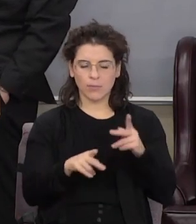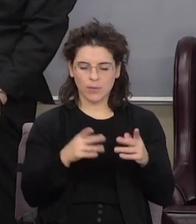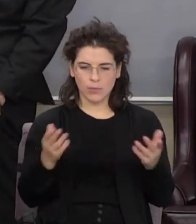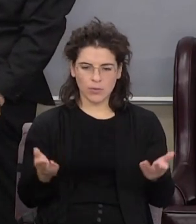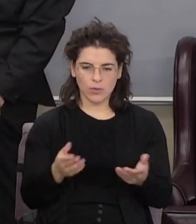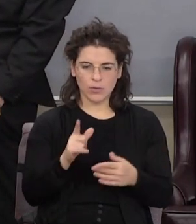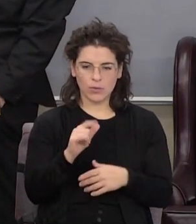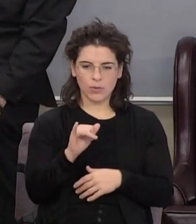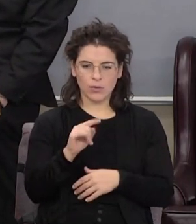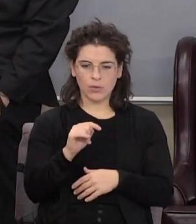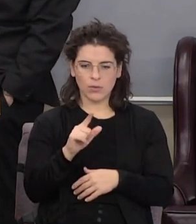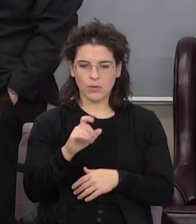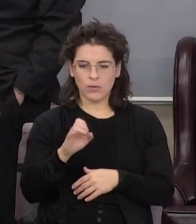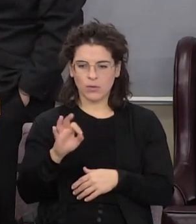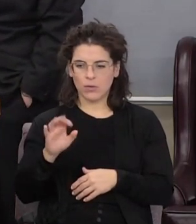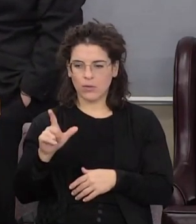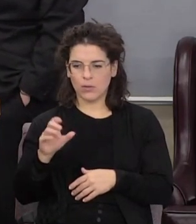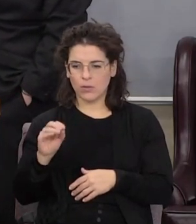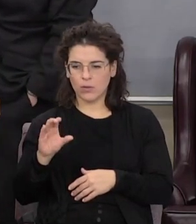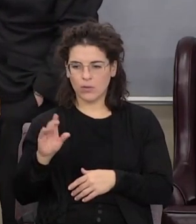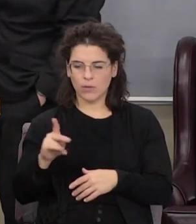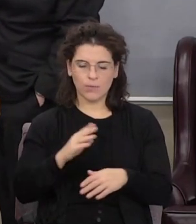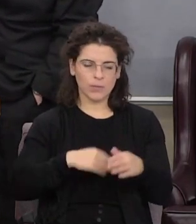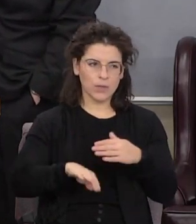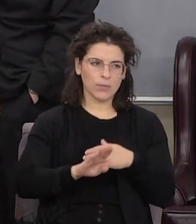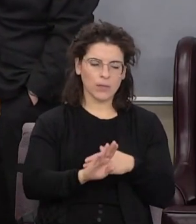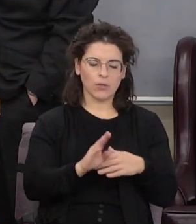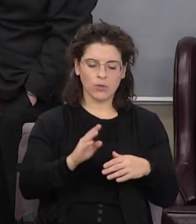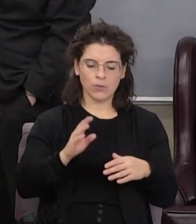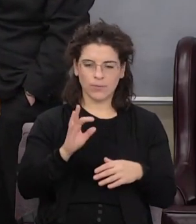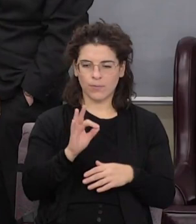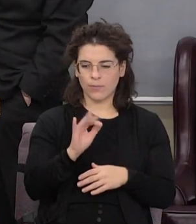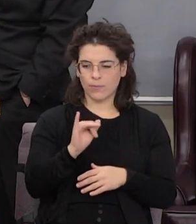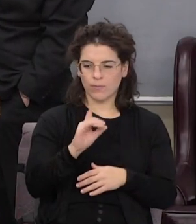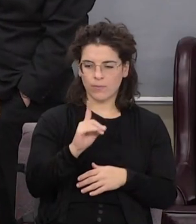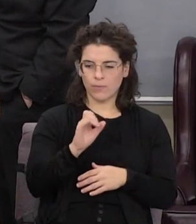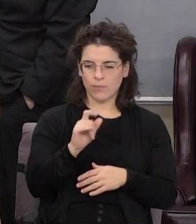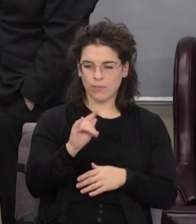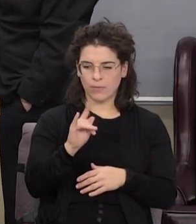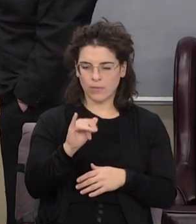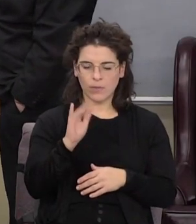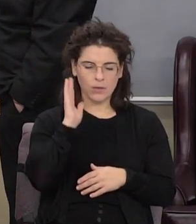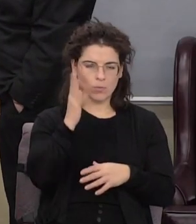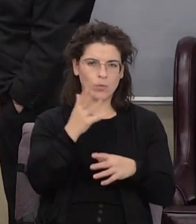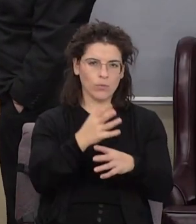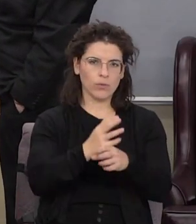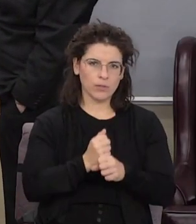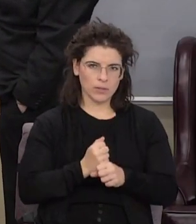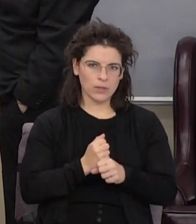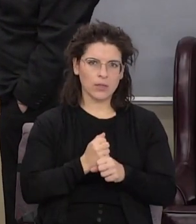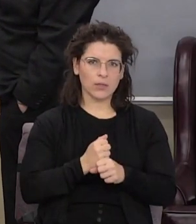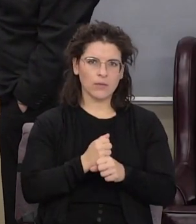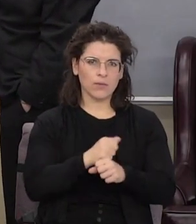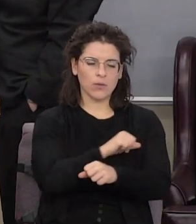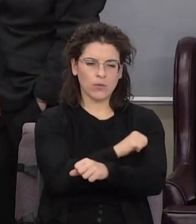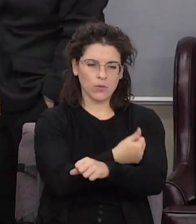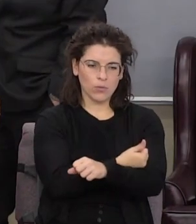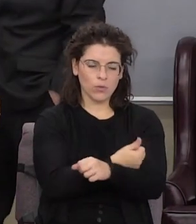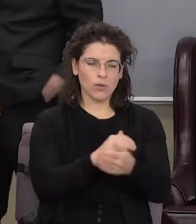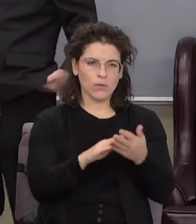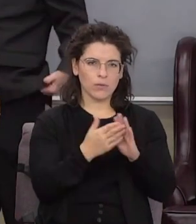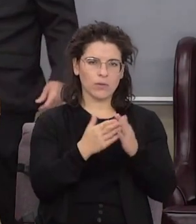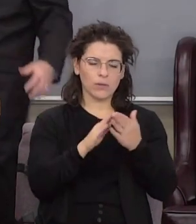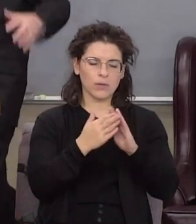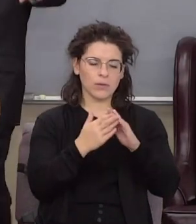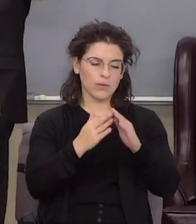flock that endure through this time based upon their fidelity here are going to receive authority over cities over he's